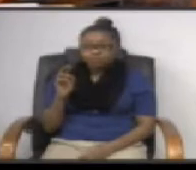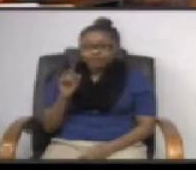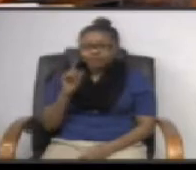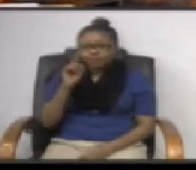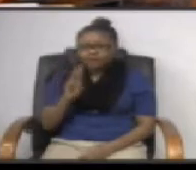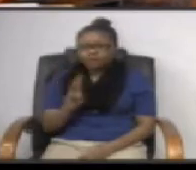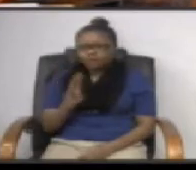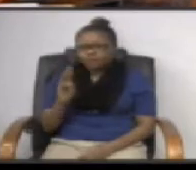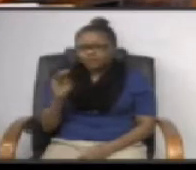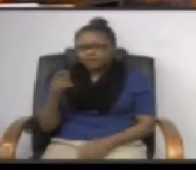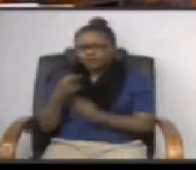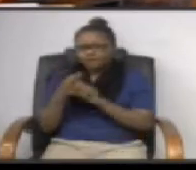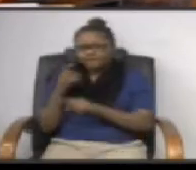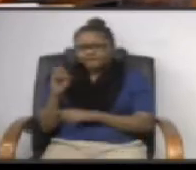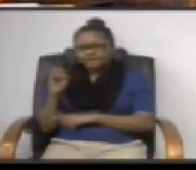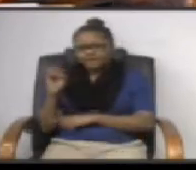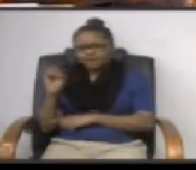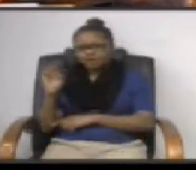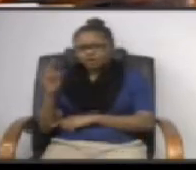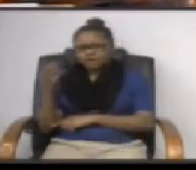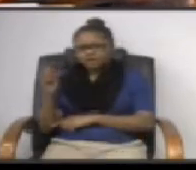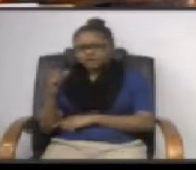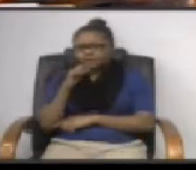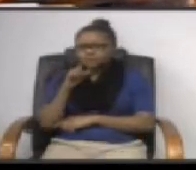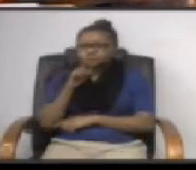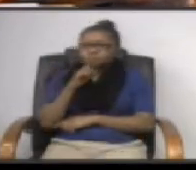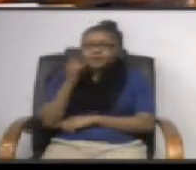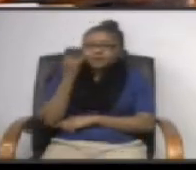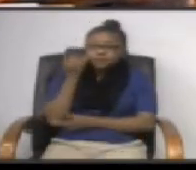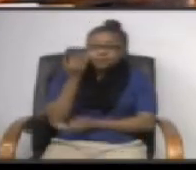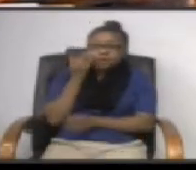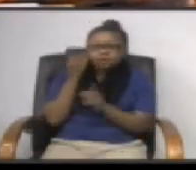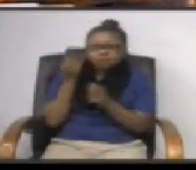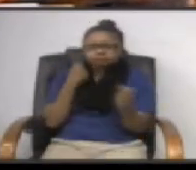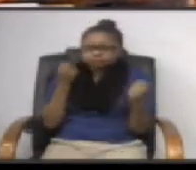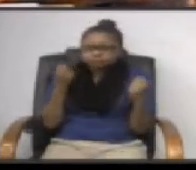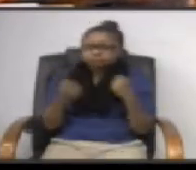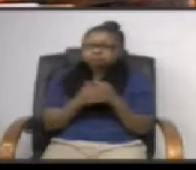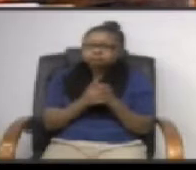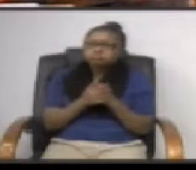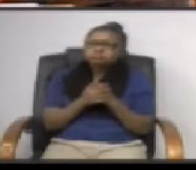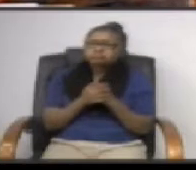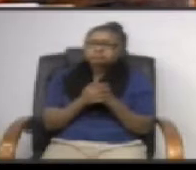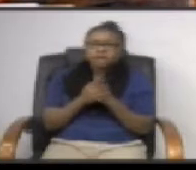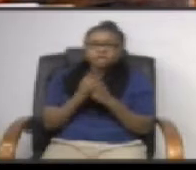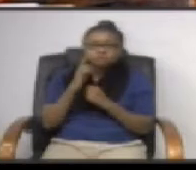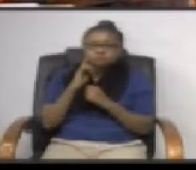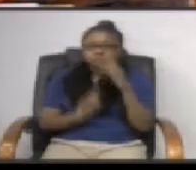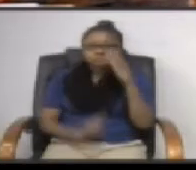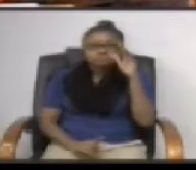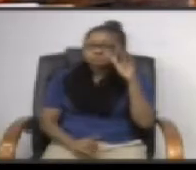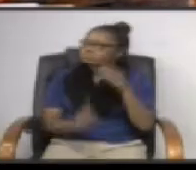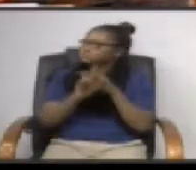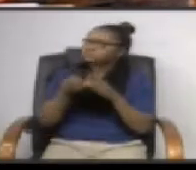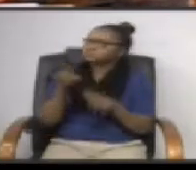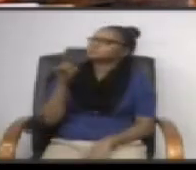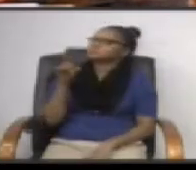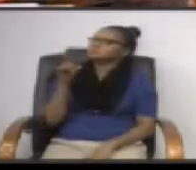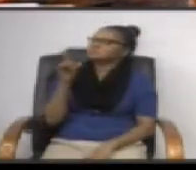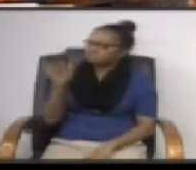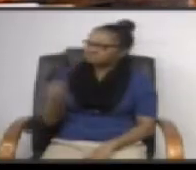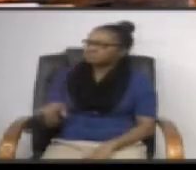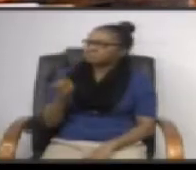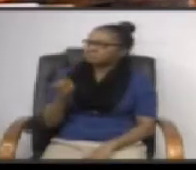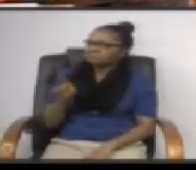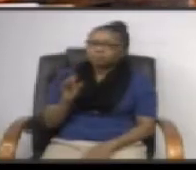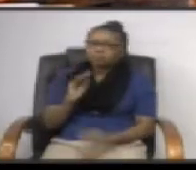mile from roosevelt i don't know if you're aware of that but yes it just showed up and i mean there